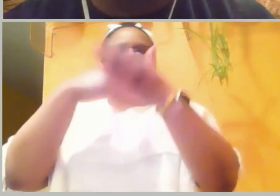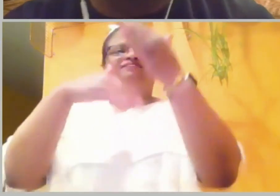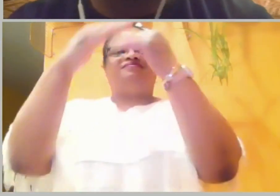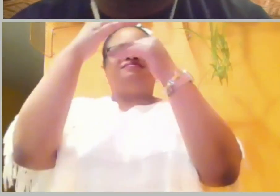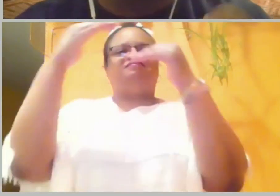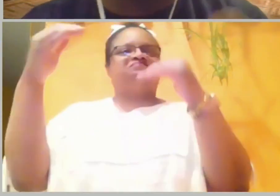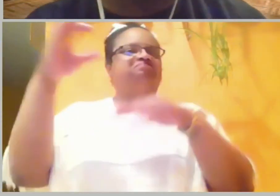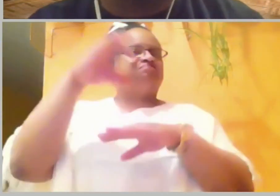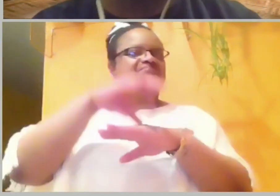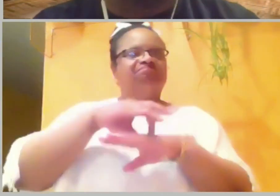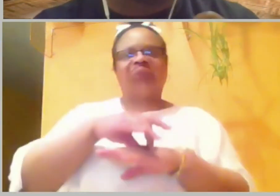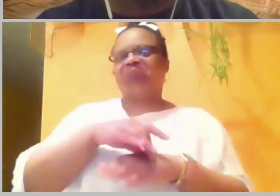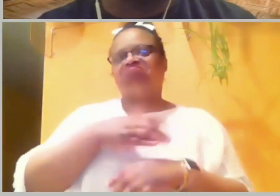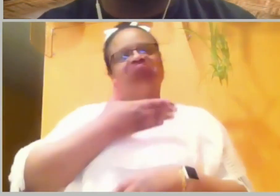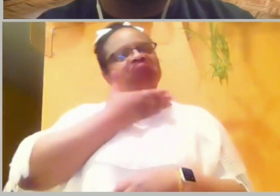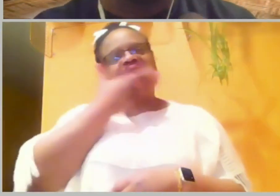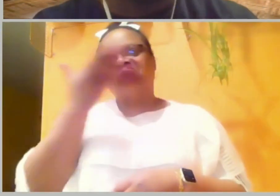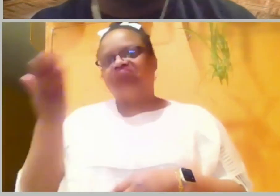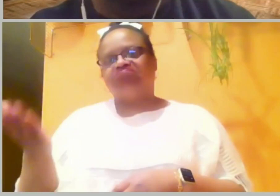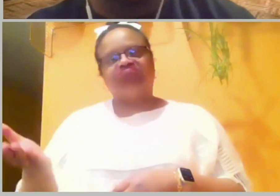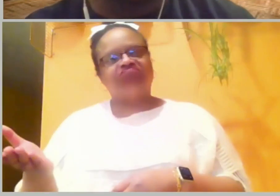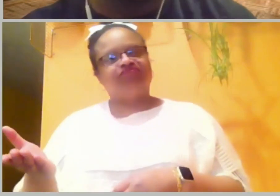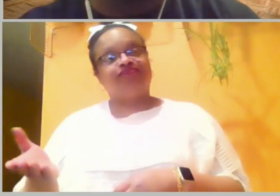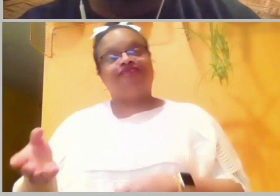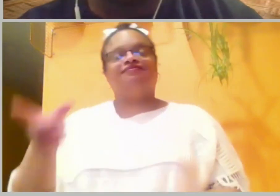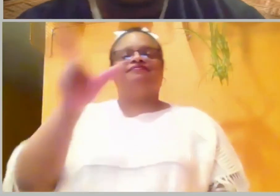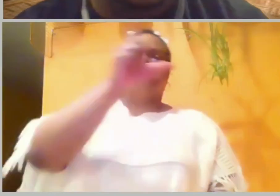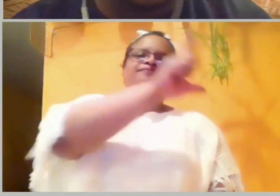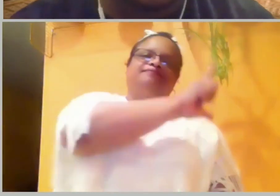heaven or earth below.